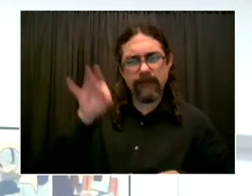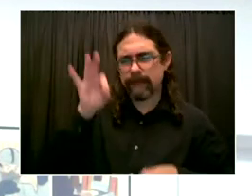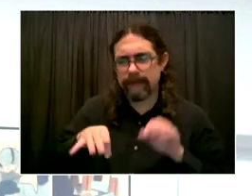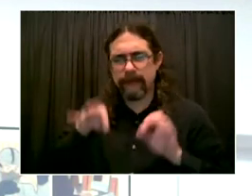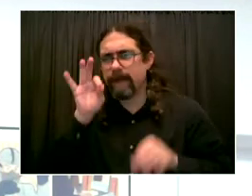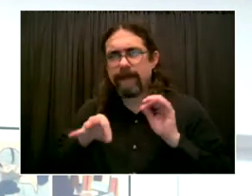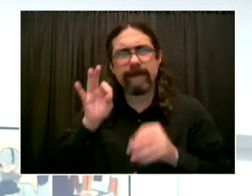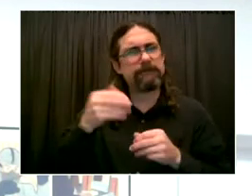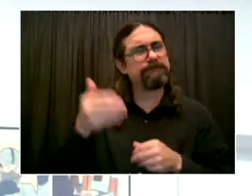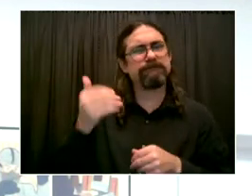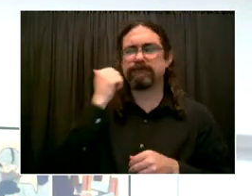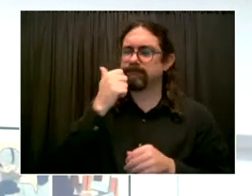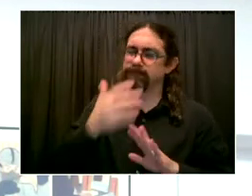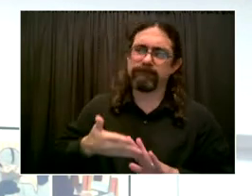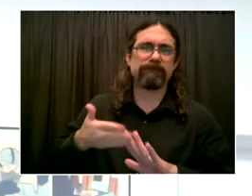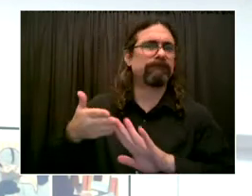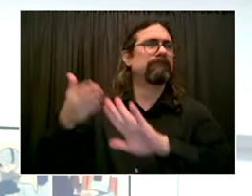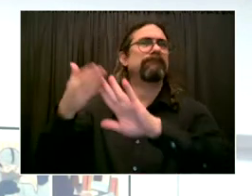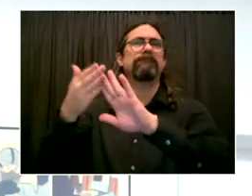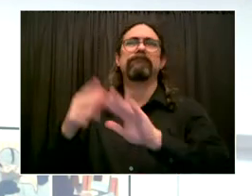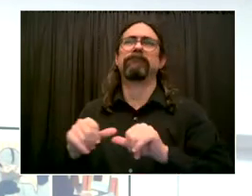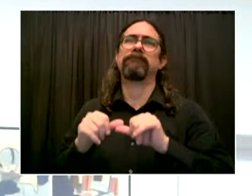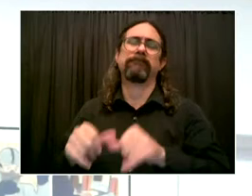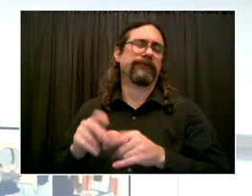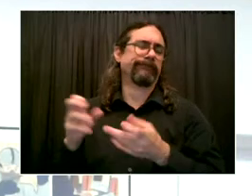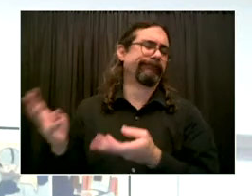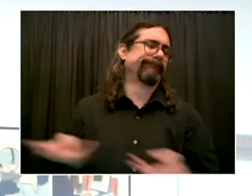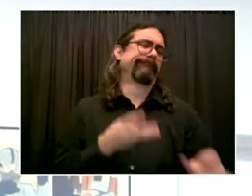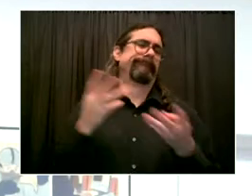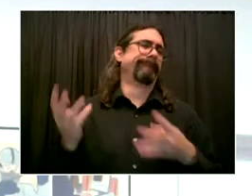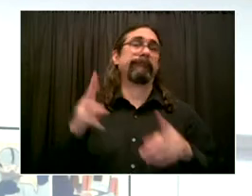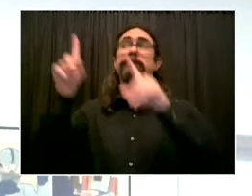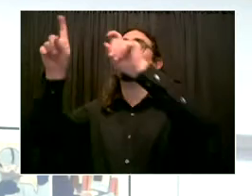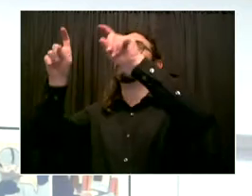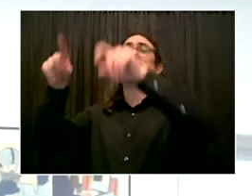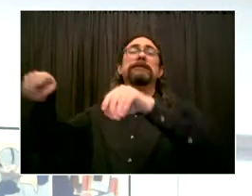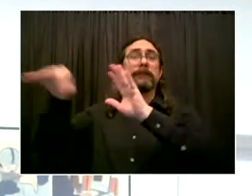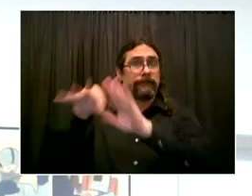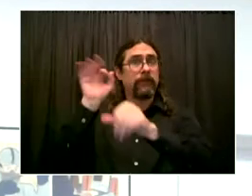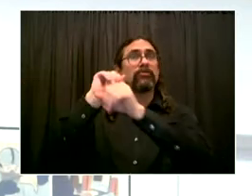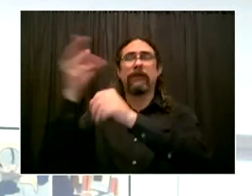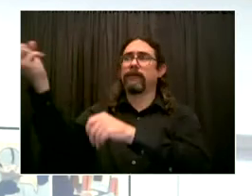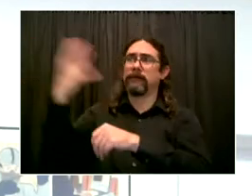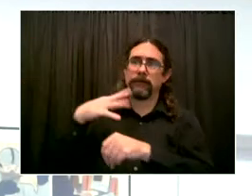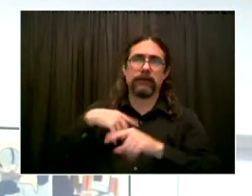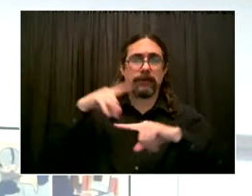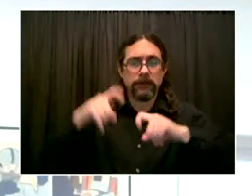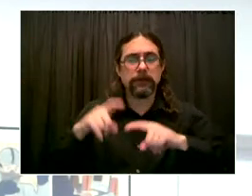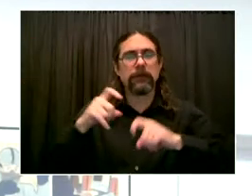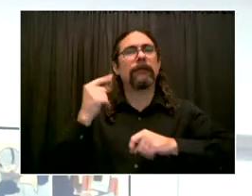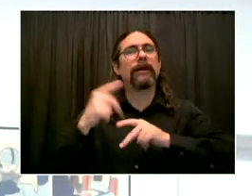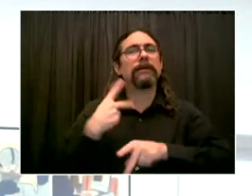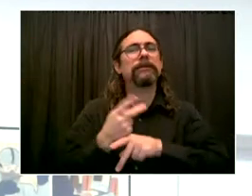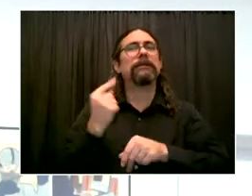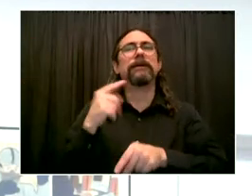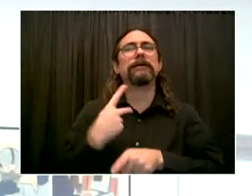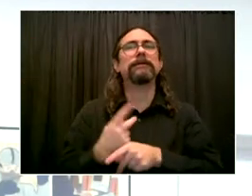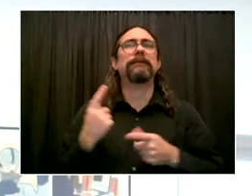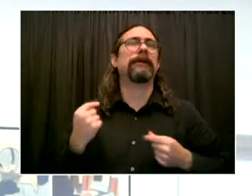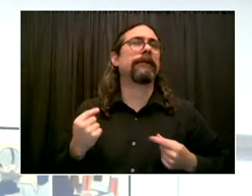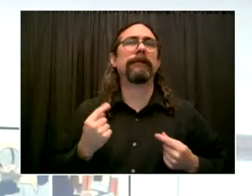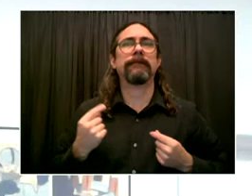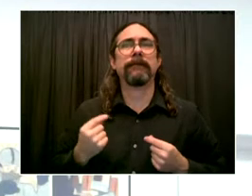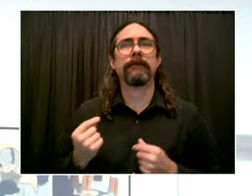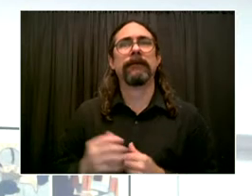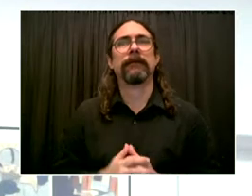know more about the variant in the coming weeks. We should all give our thanks to the scientists and researchers in South Africa for their speed